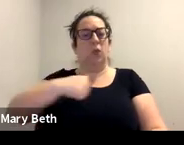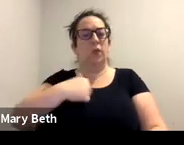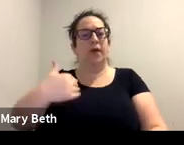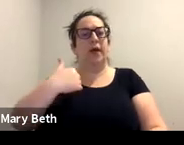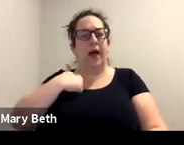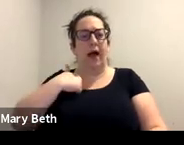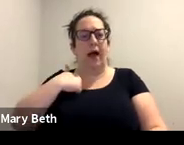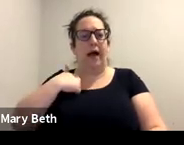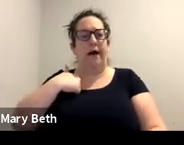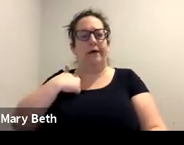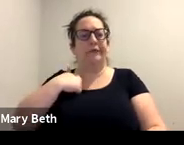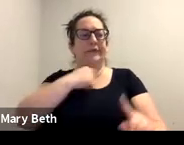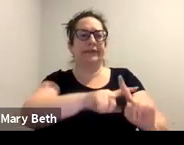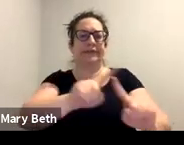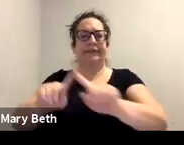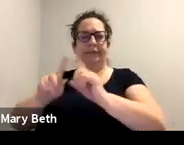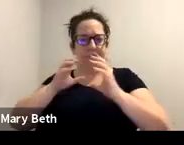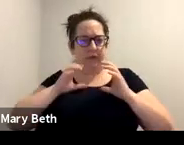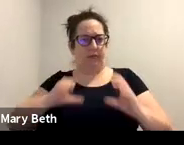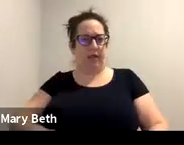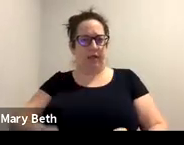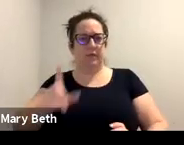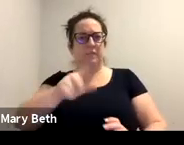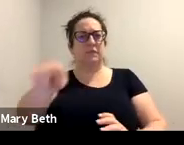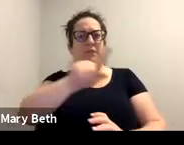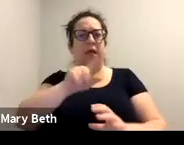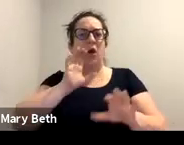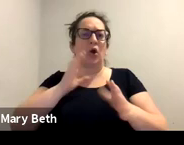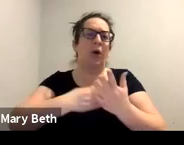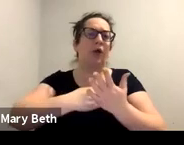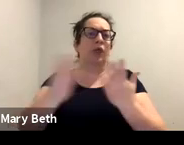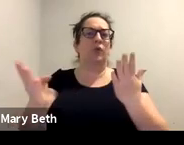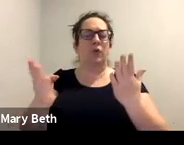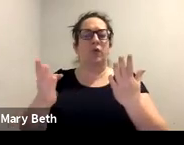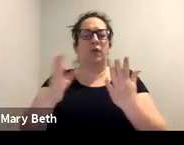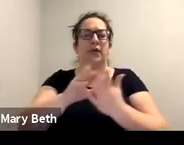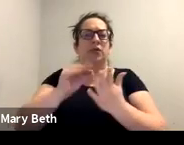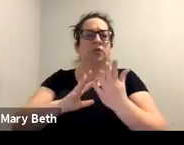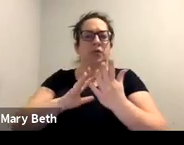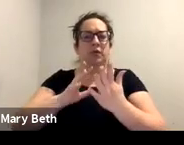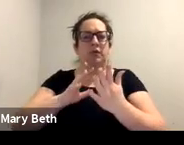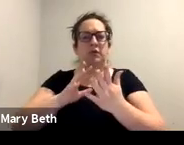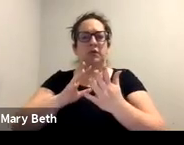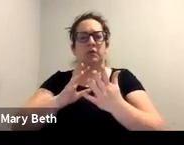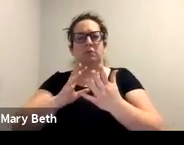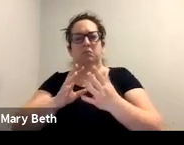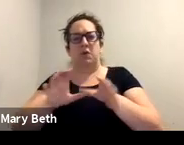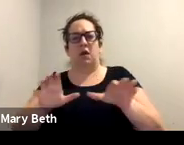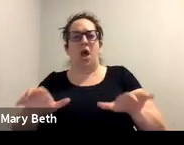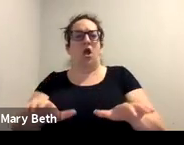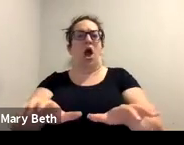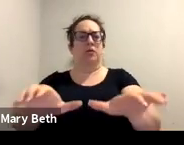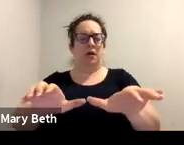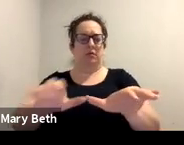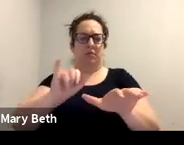clients where we're helping them go through the student conduct process on campus while we're also helping them get a protection